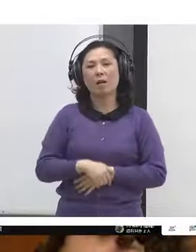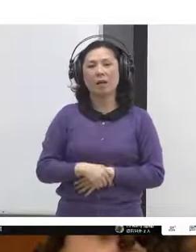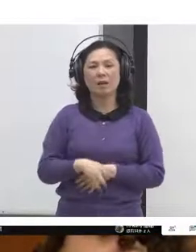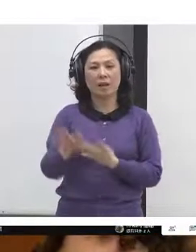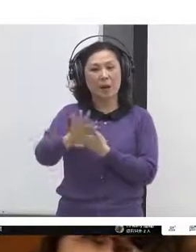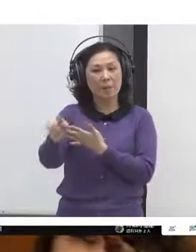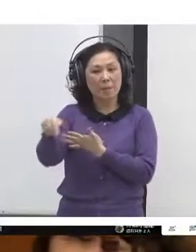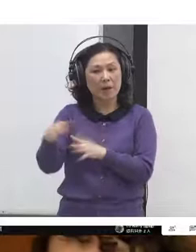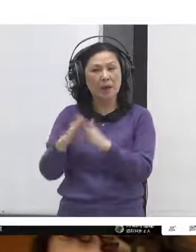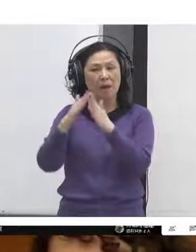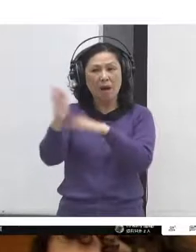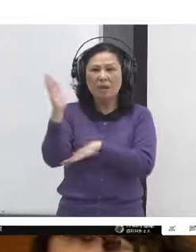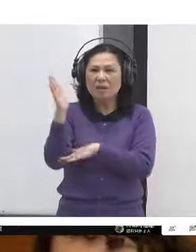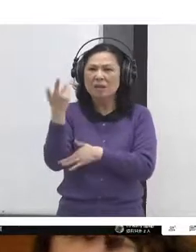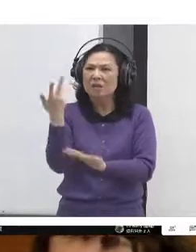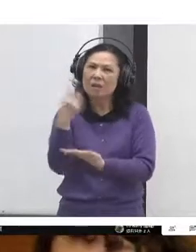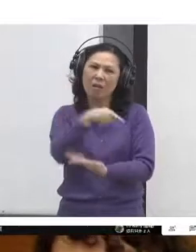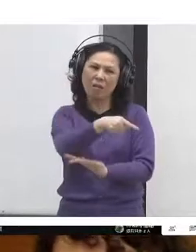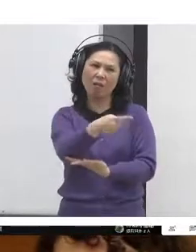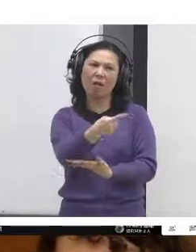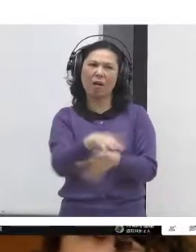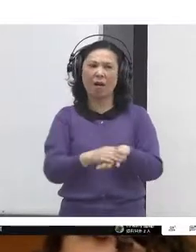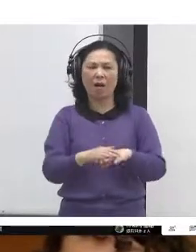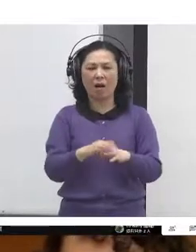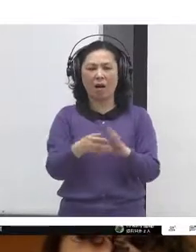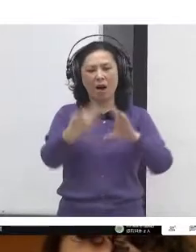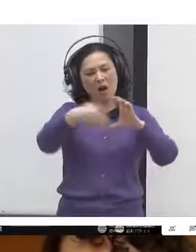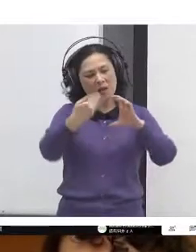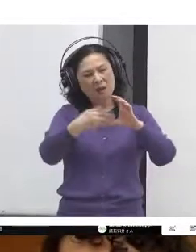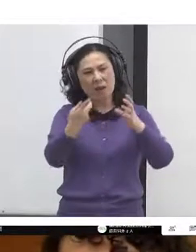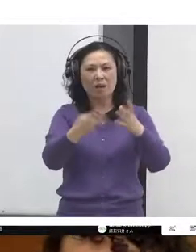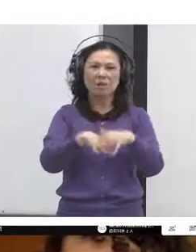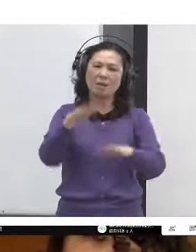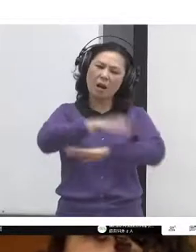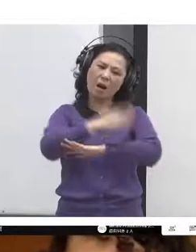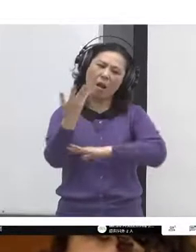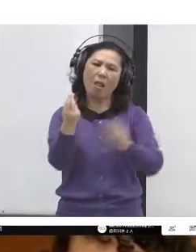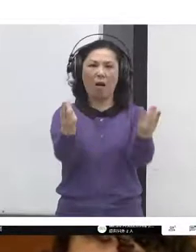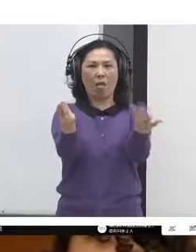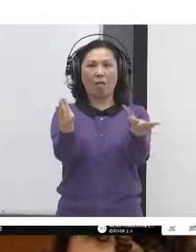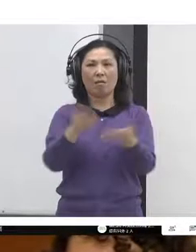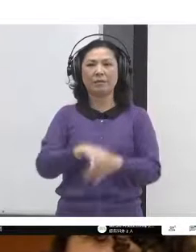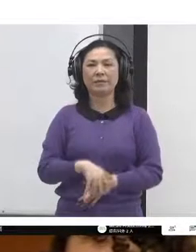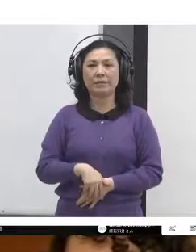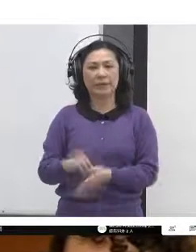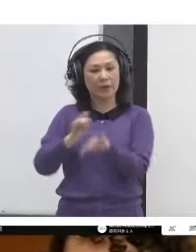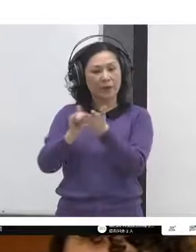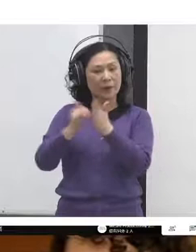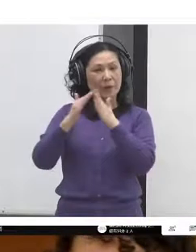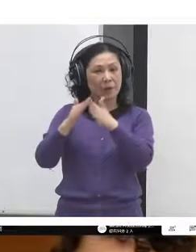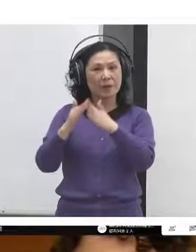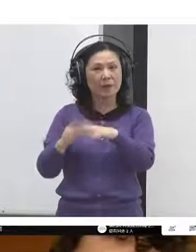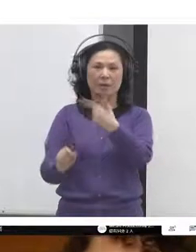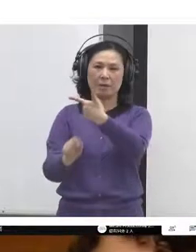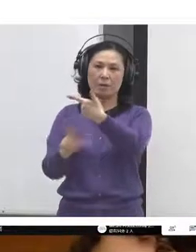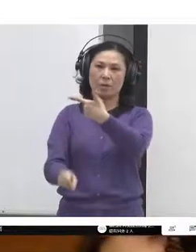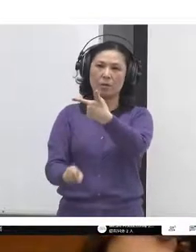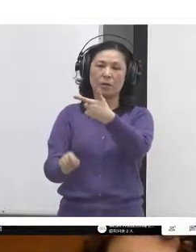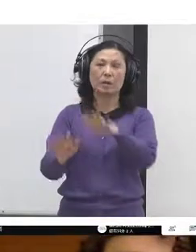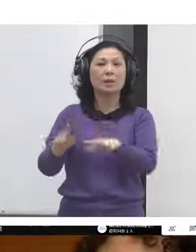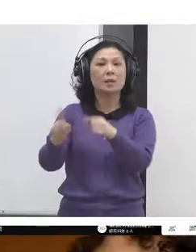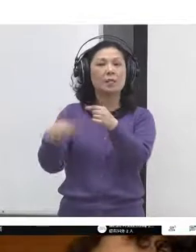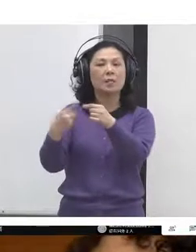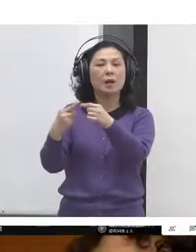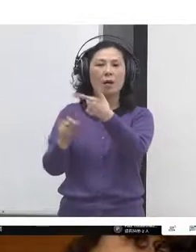be interested to find out that New York City, this coming June, is going to essentially flip